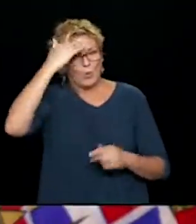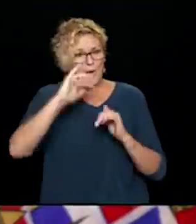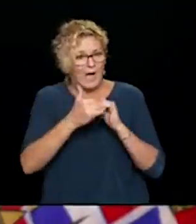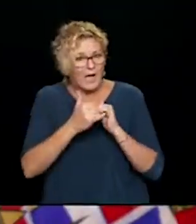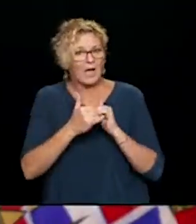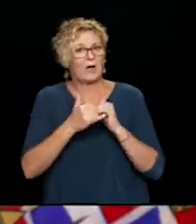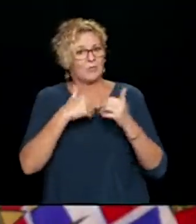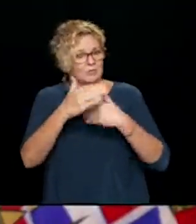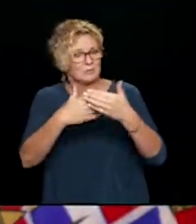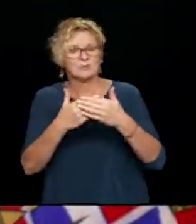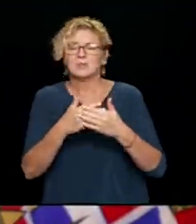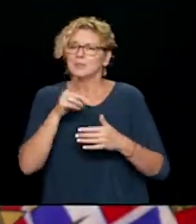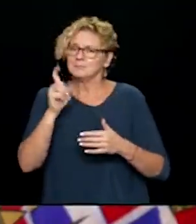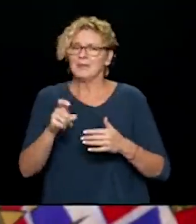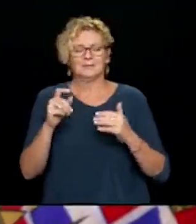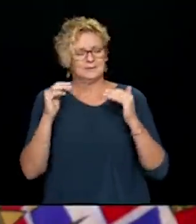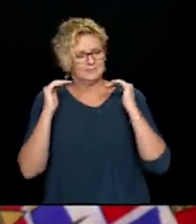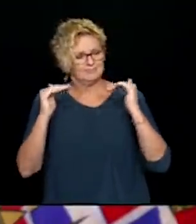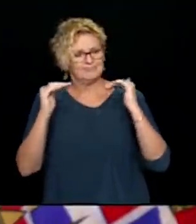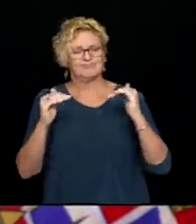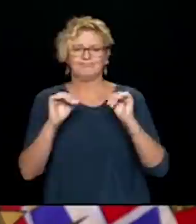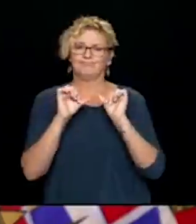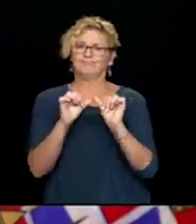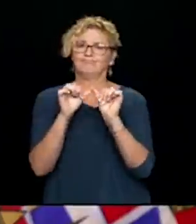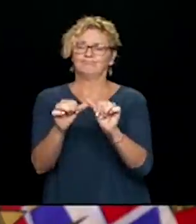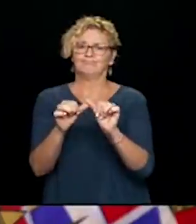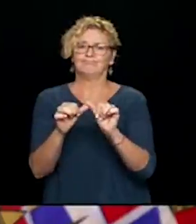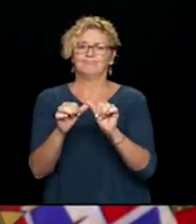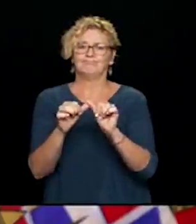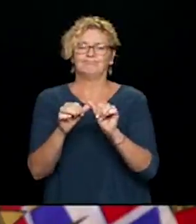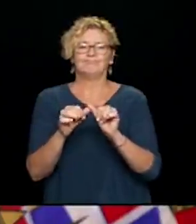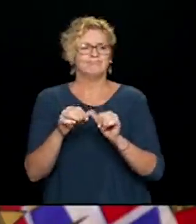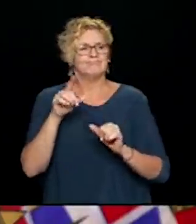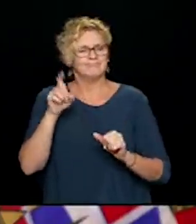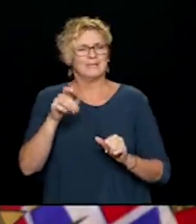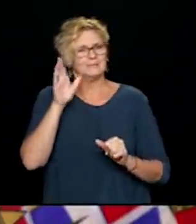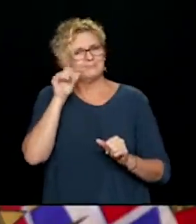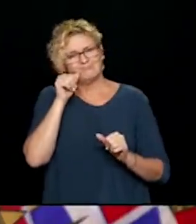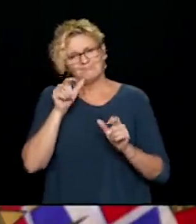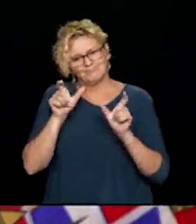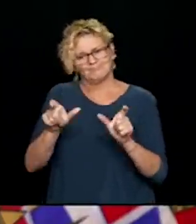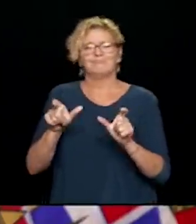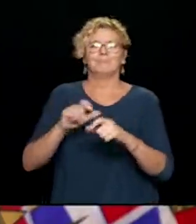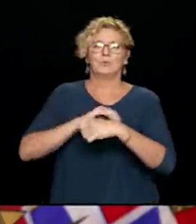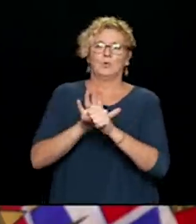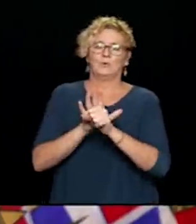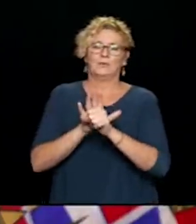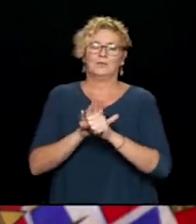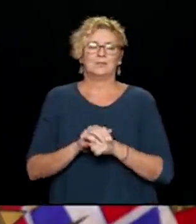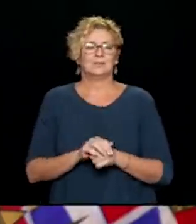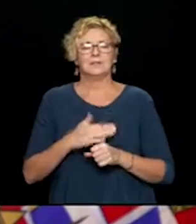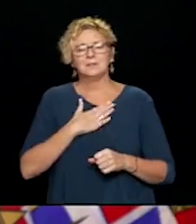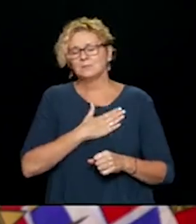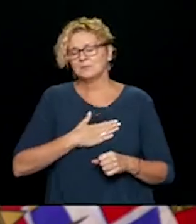We know what we need to do. Now is the time to do it. We need to hold our line and stand strong against COVID